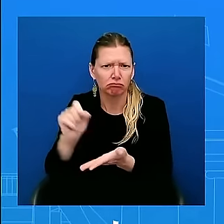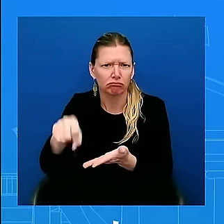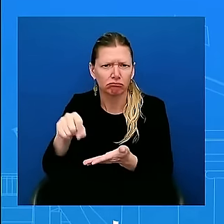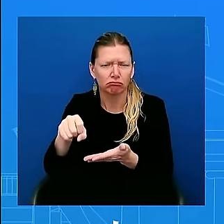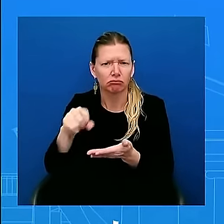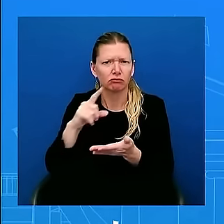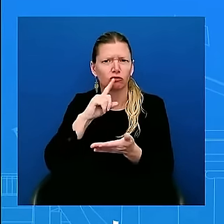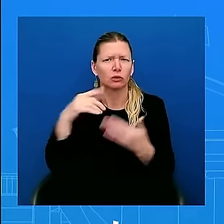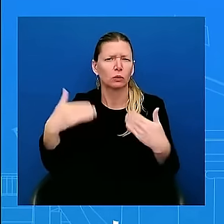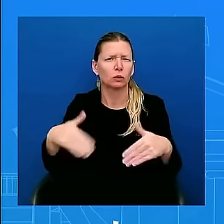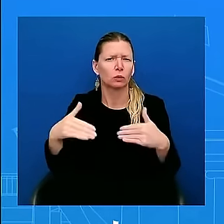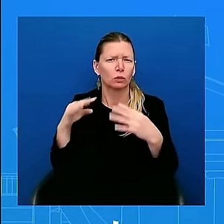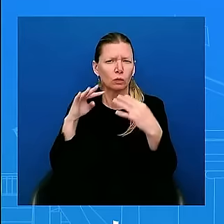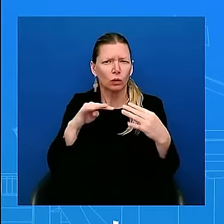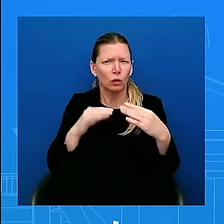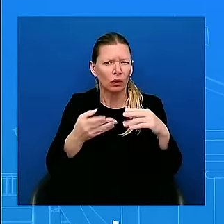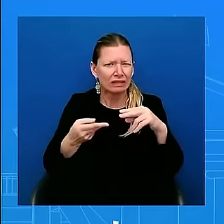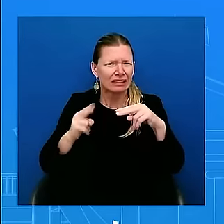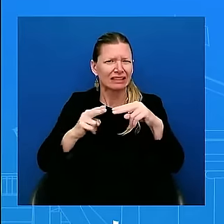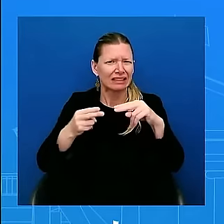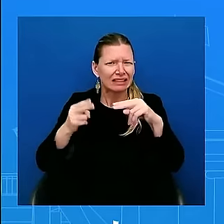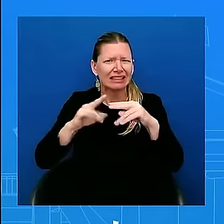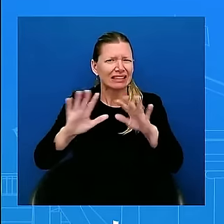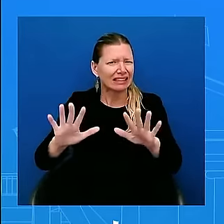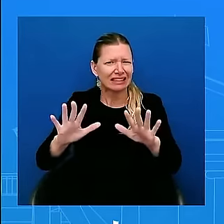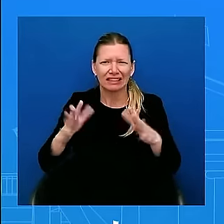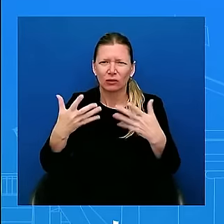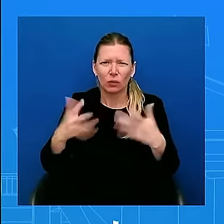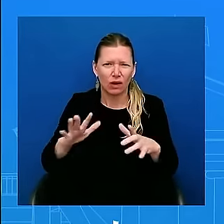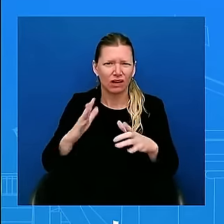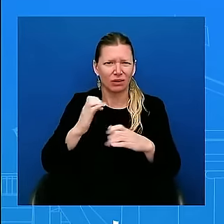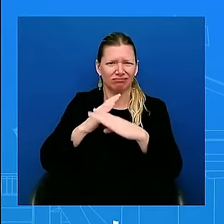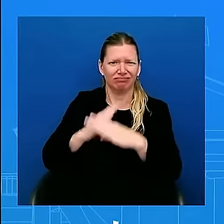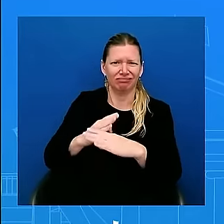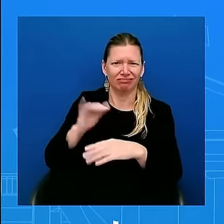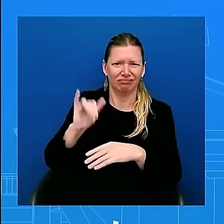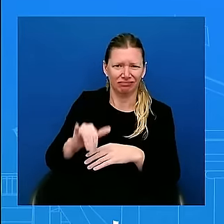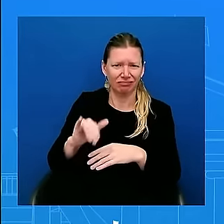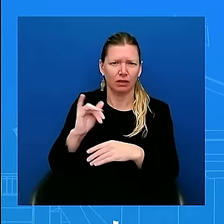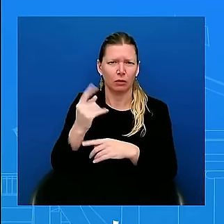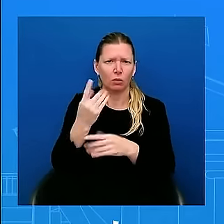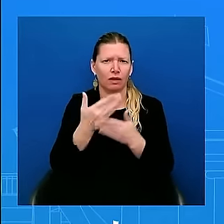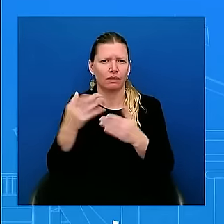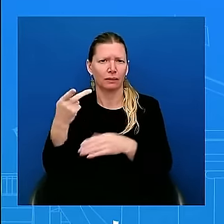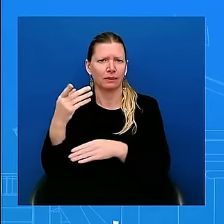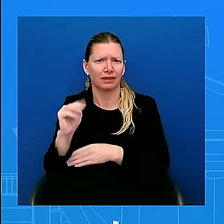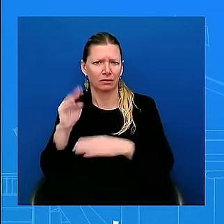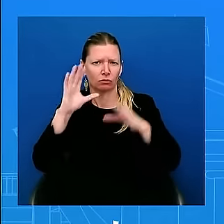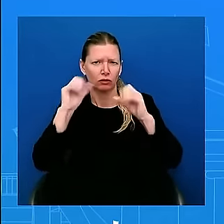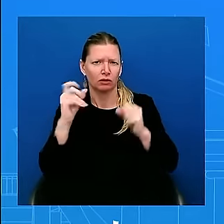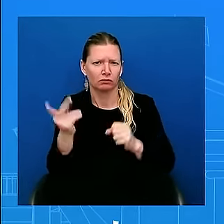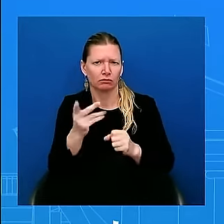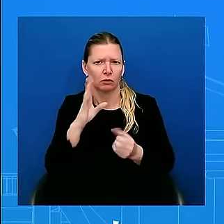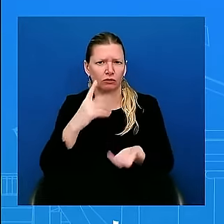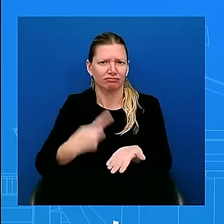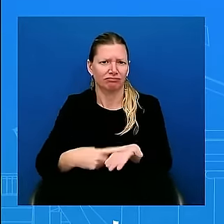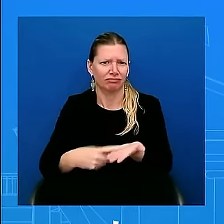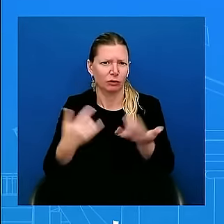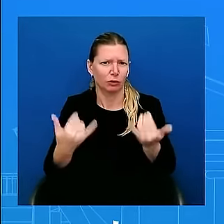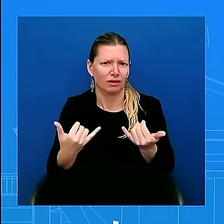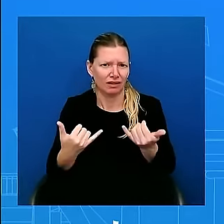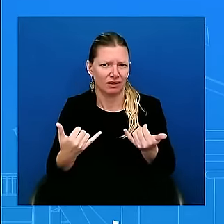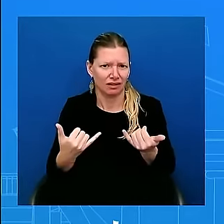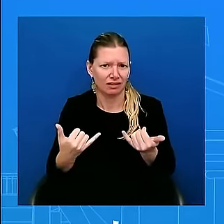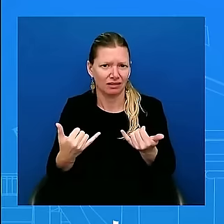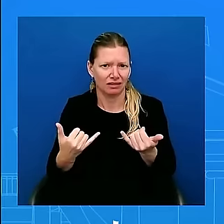minister and the president will talk about today is what we need to do, what more do we need to do to stabilize the situation on the blue line so that families,